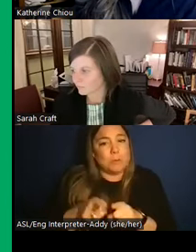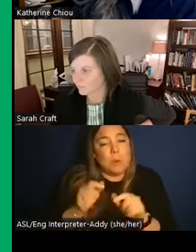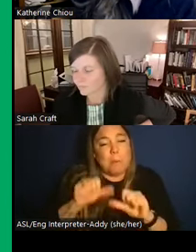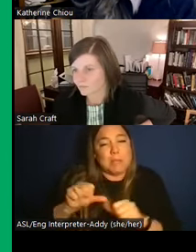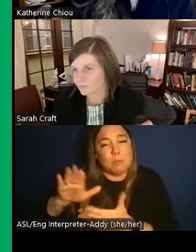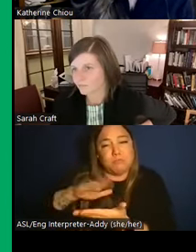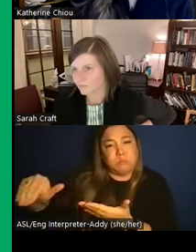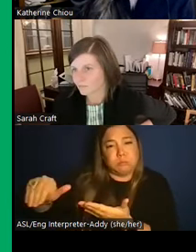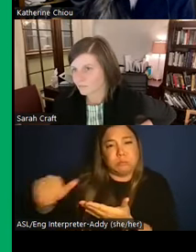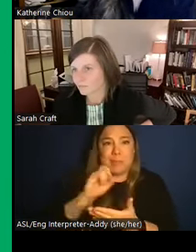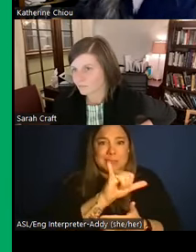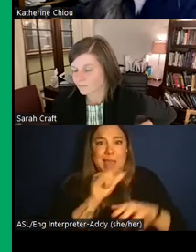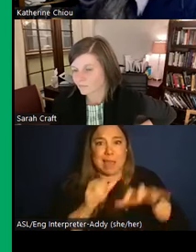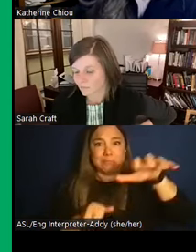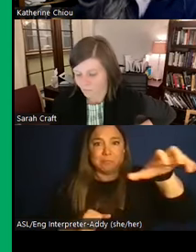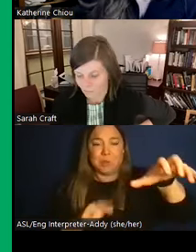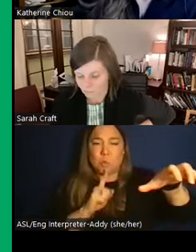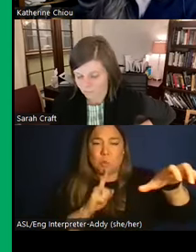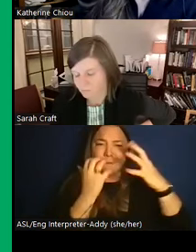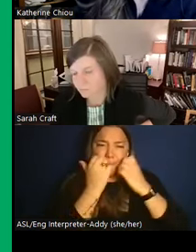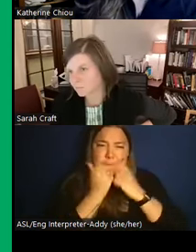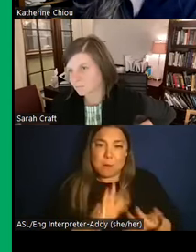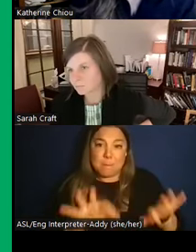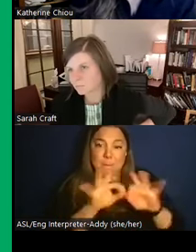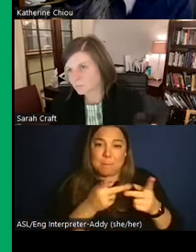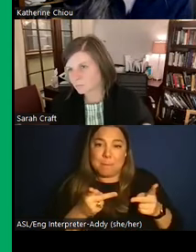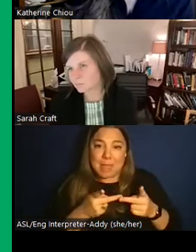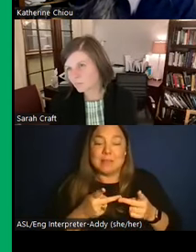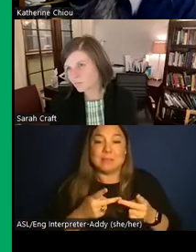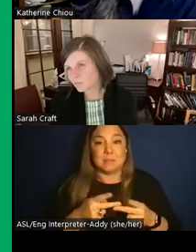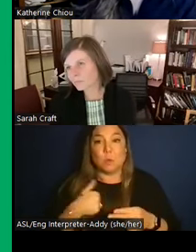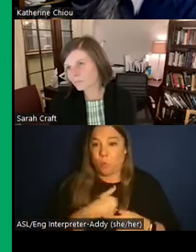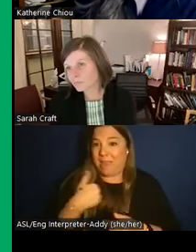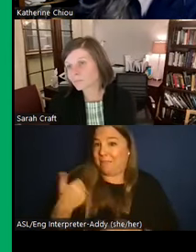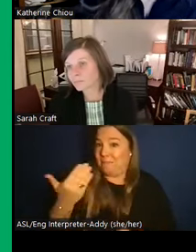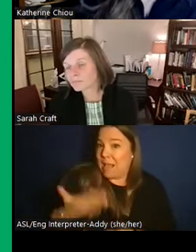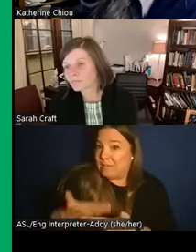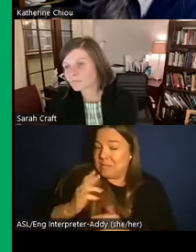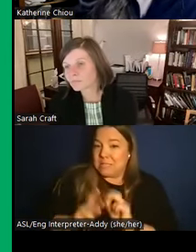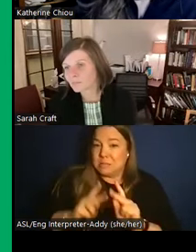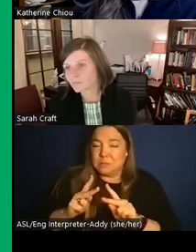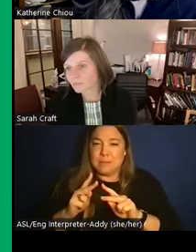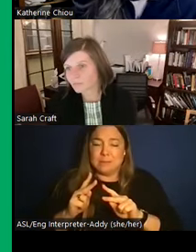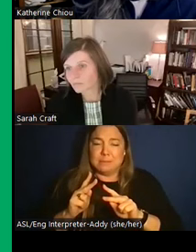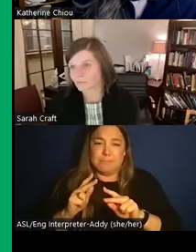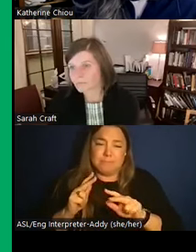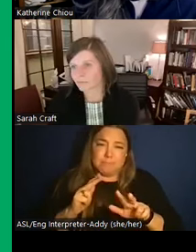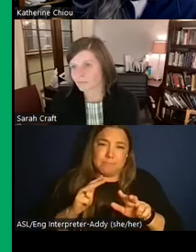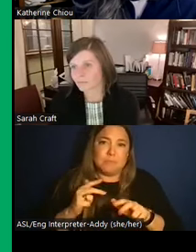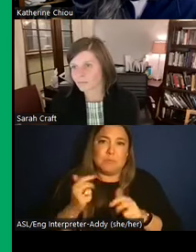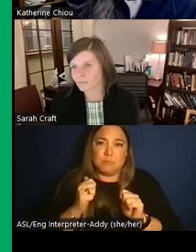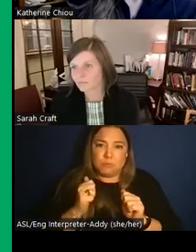was a very sacred site, and we have evidence of people making long treks over to be able to bury them